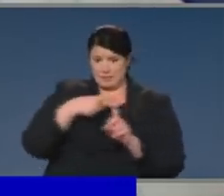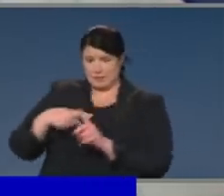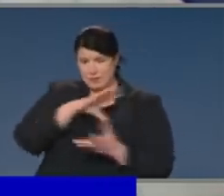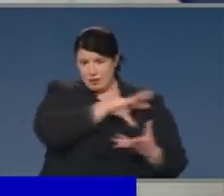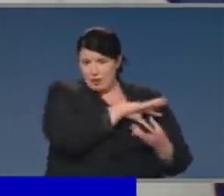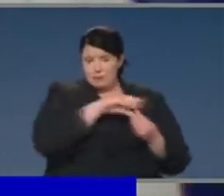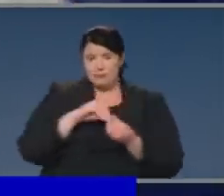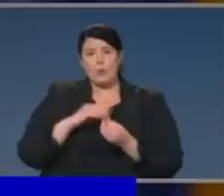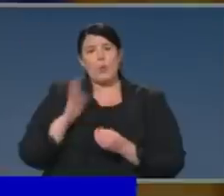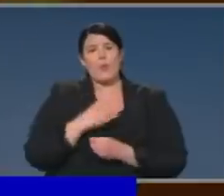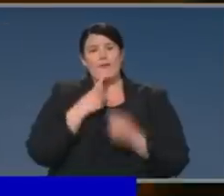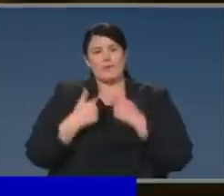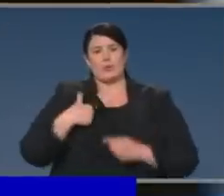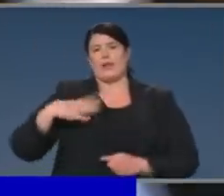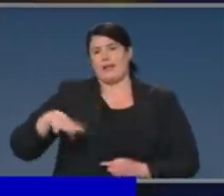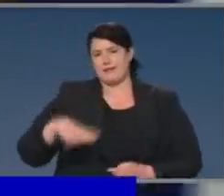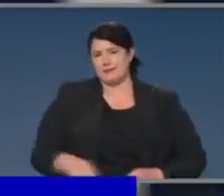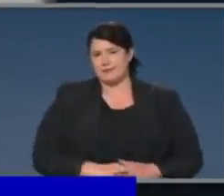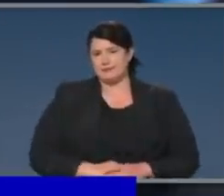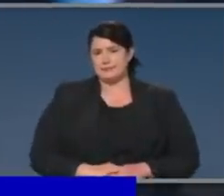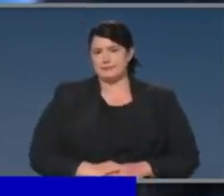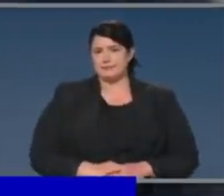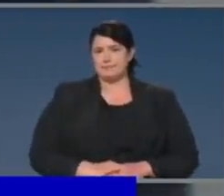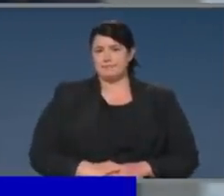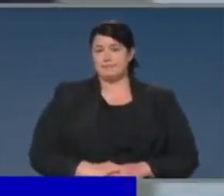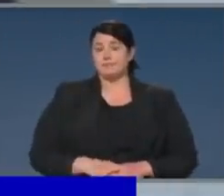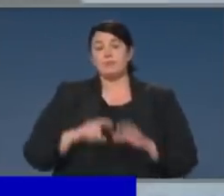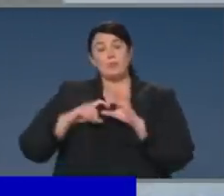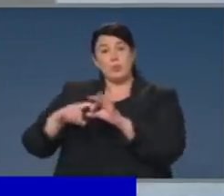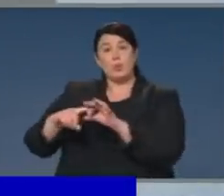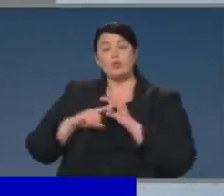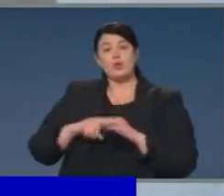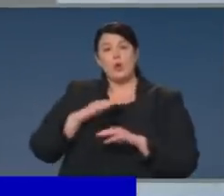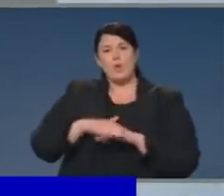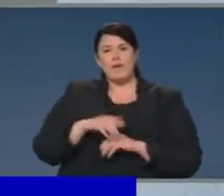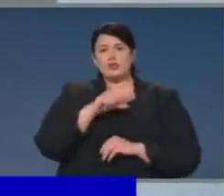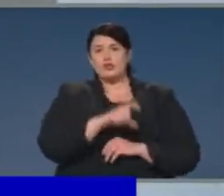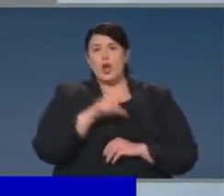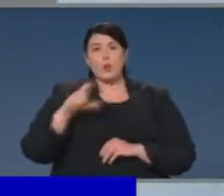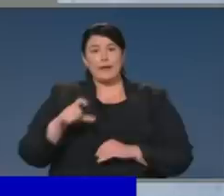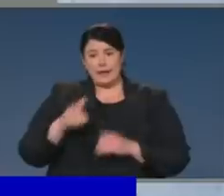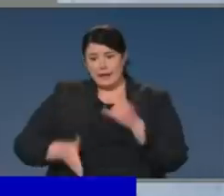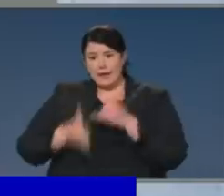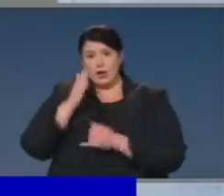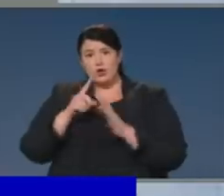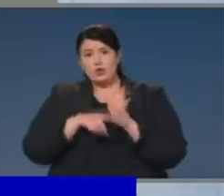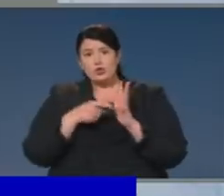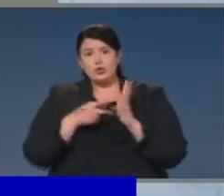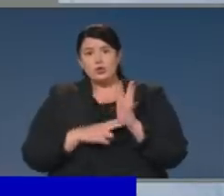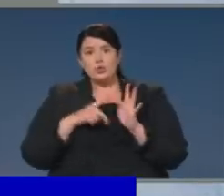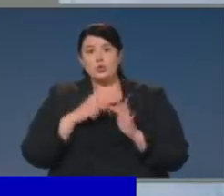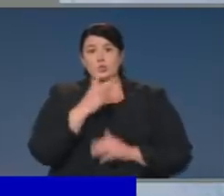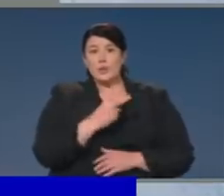Yes, Sir? In relation to childcare, your free childcare pledge for parents obviously expires on June the 28th. You know, the